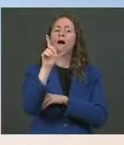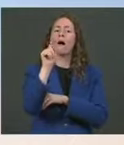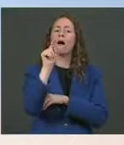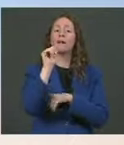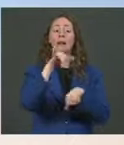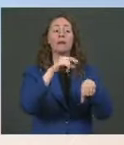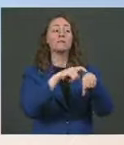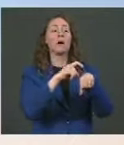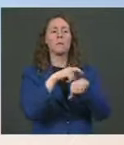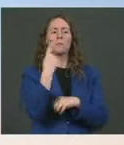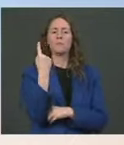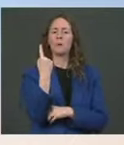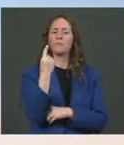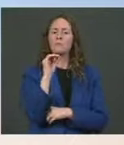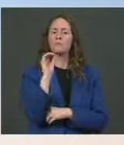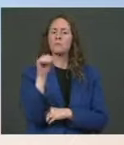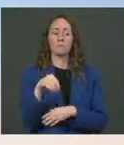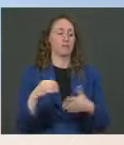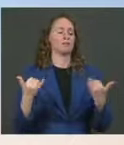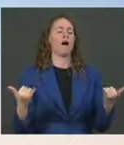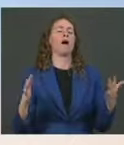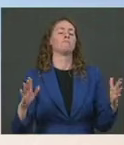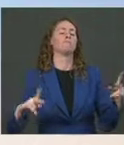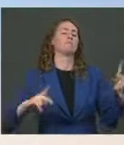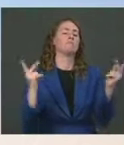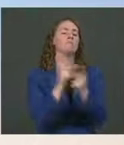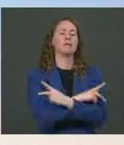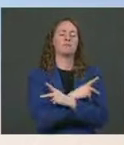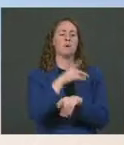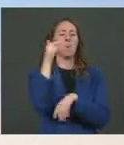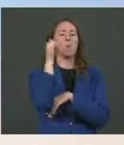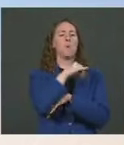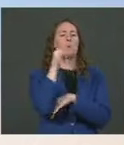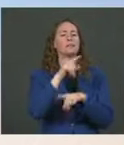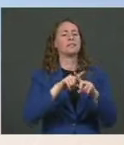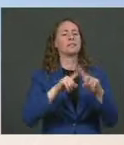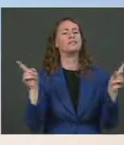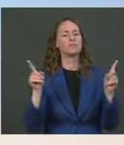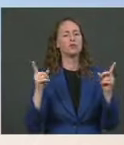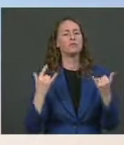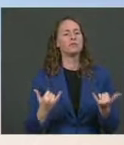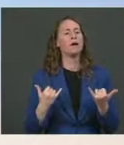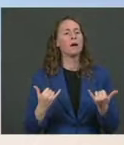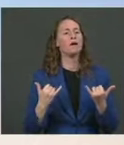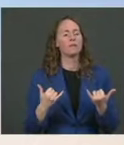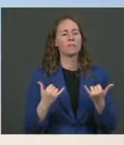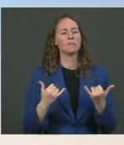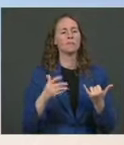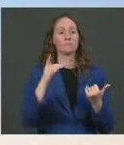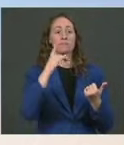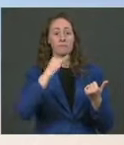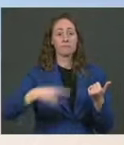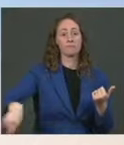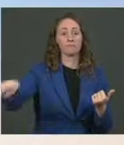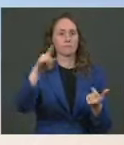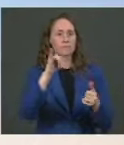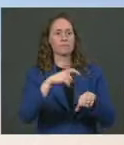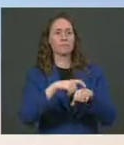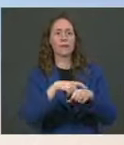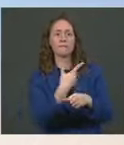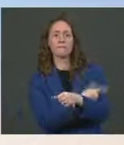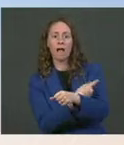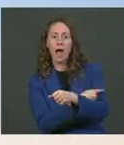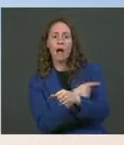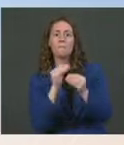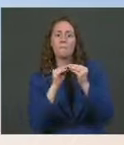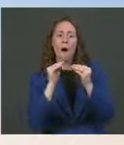time. It's incredibly transmissible. And obviously, as we've noted, even as vaccines became widely available to the country, there are still